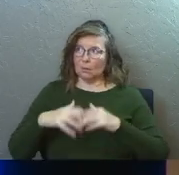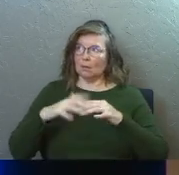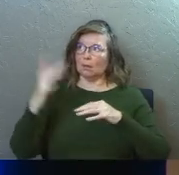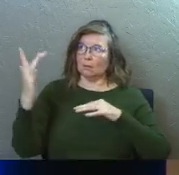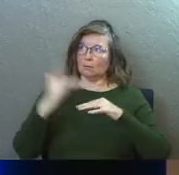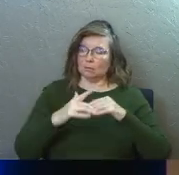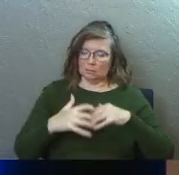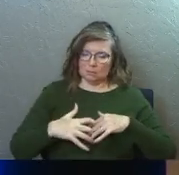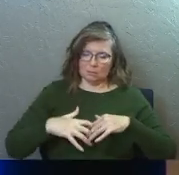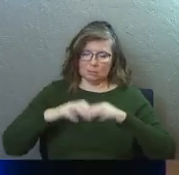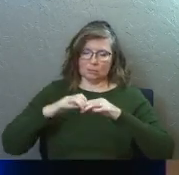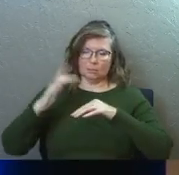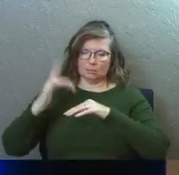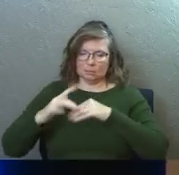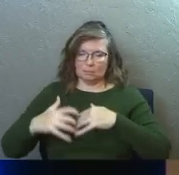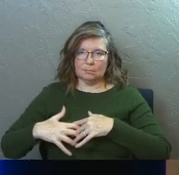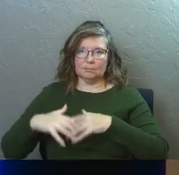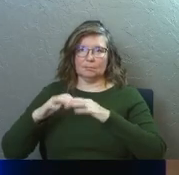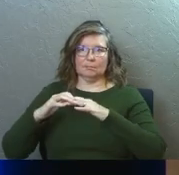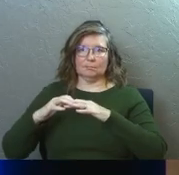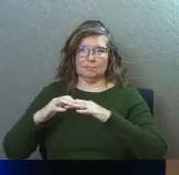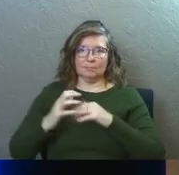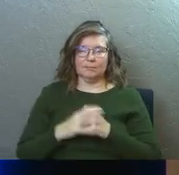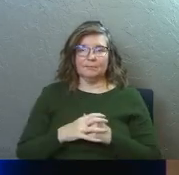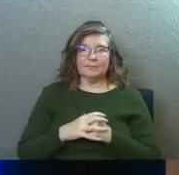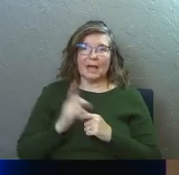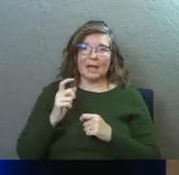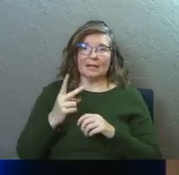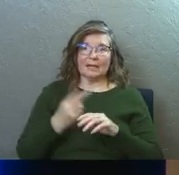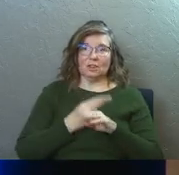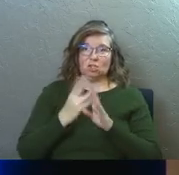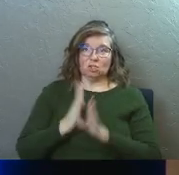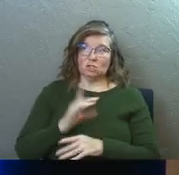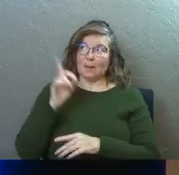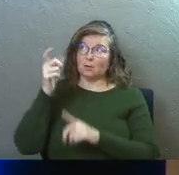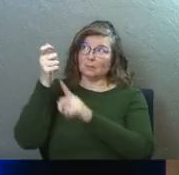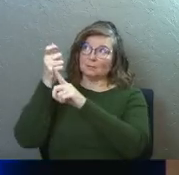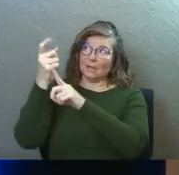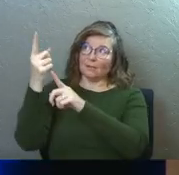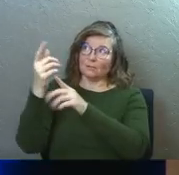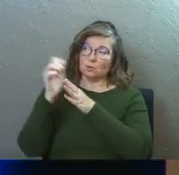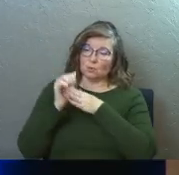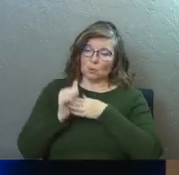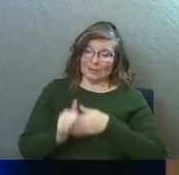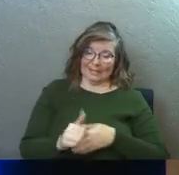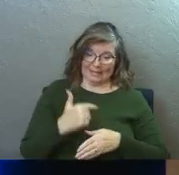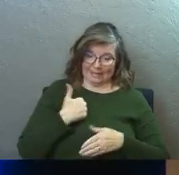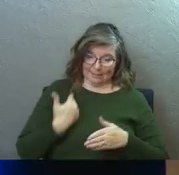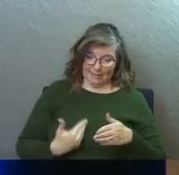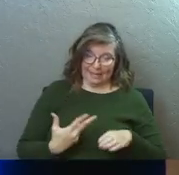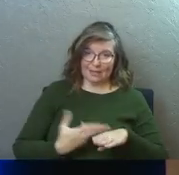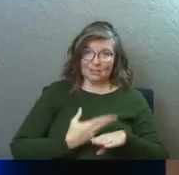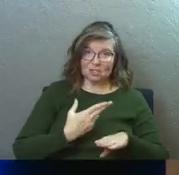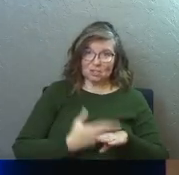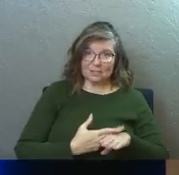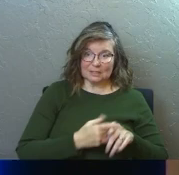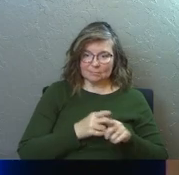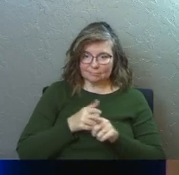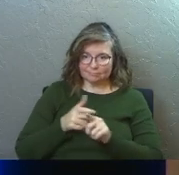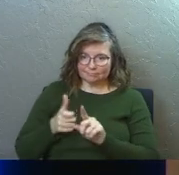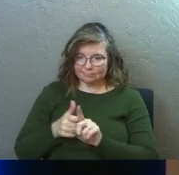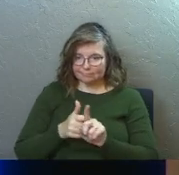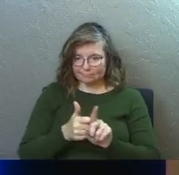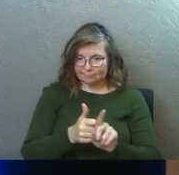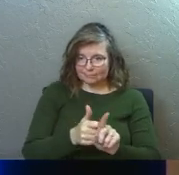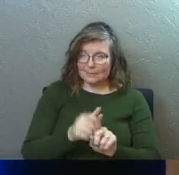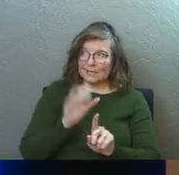his rest. I need the shepherd to take me as a sheep to the place that I need with what I need, how I need